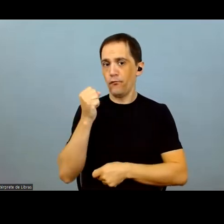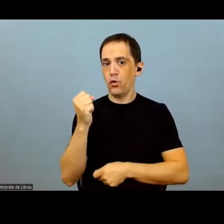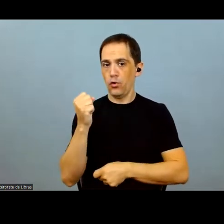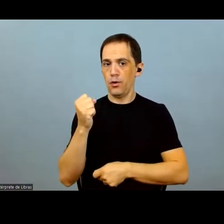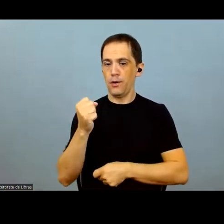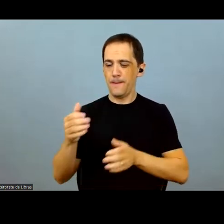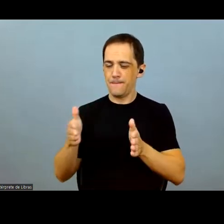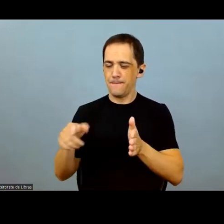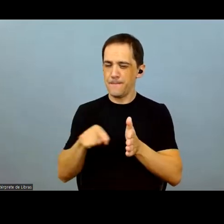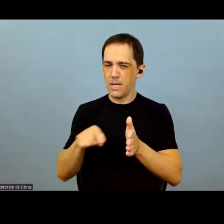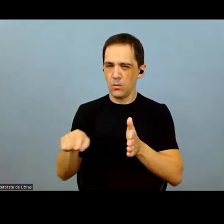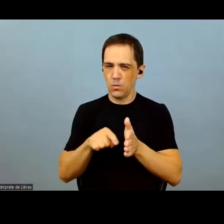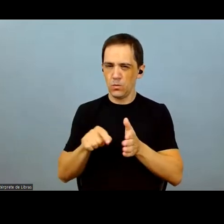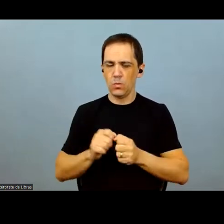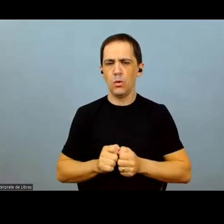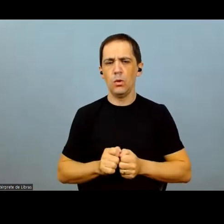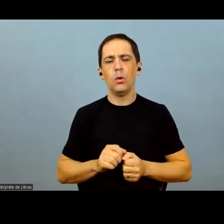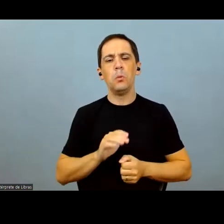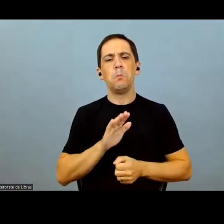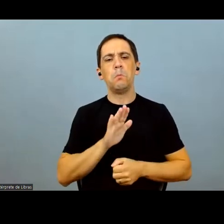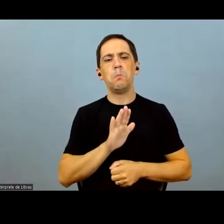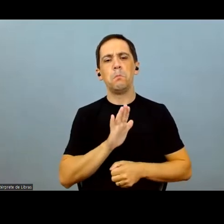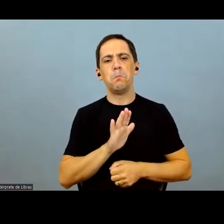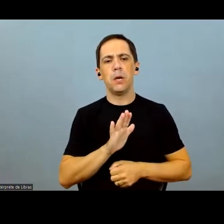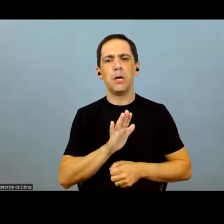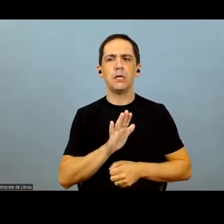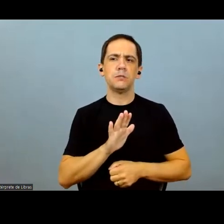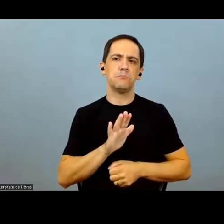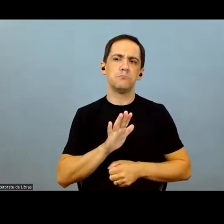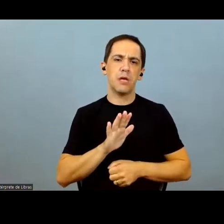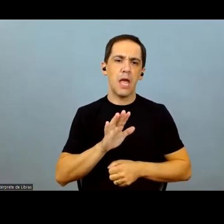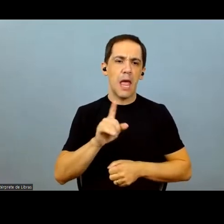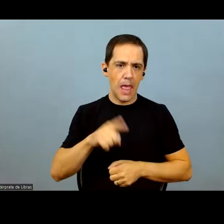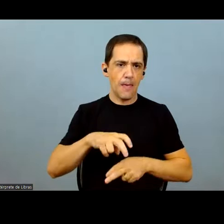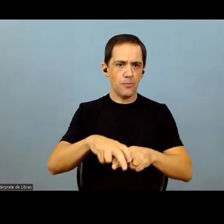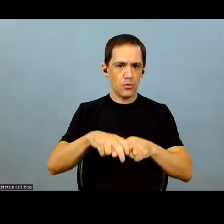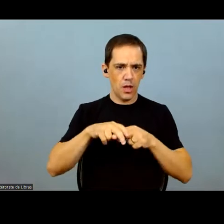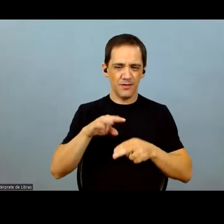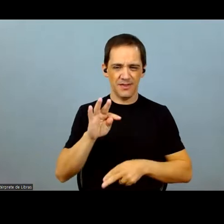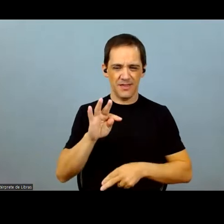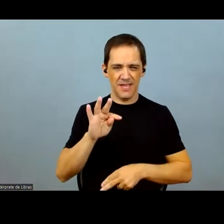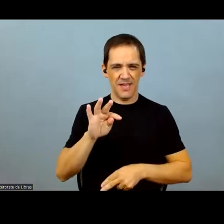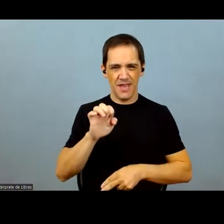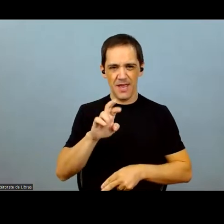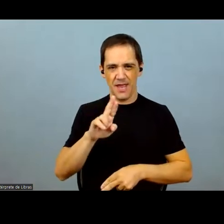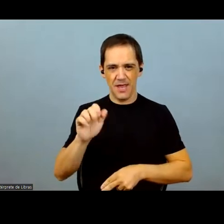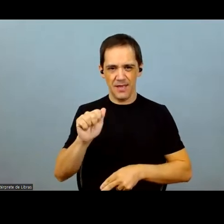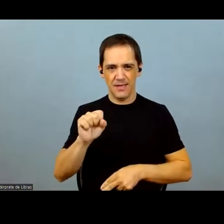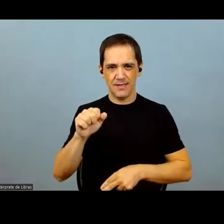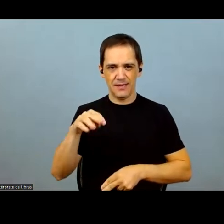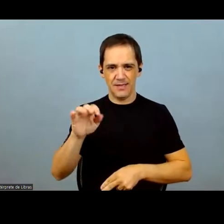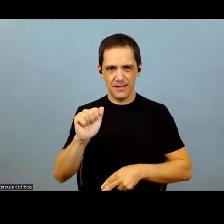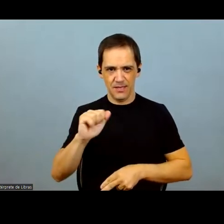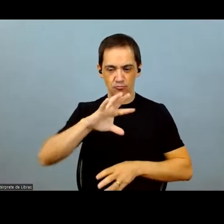very high volumes. Is this driven from the Terra Santa